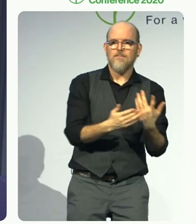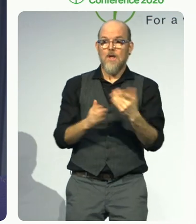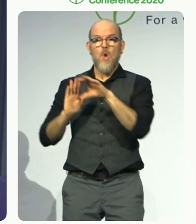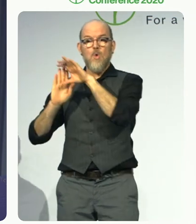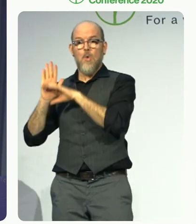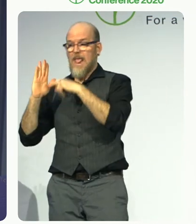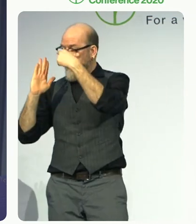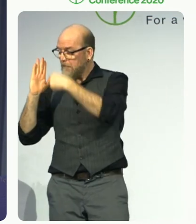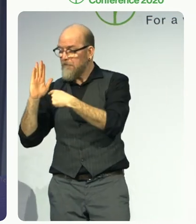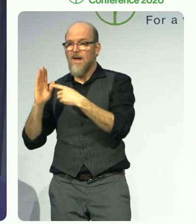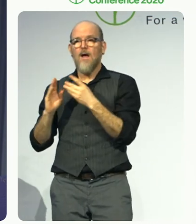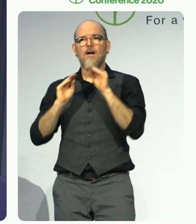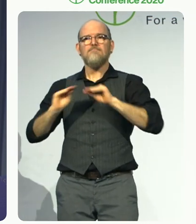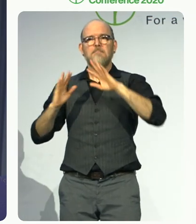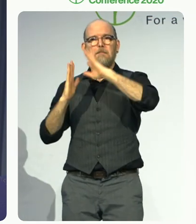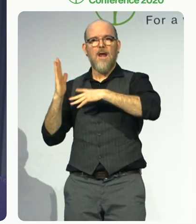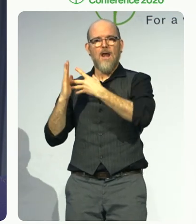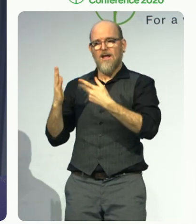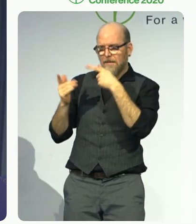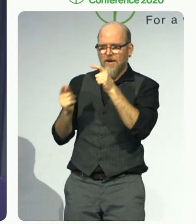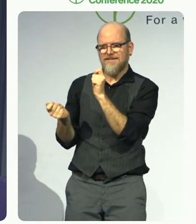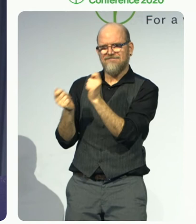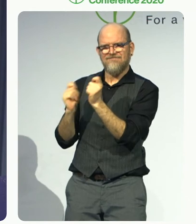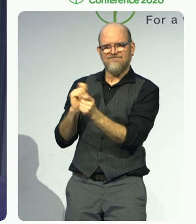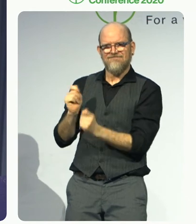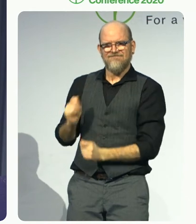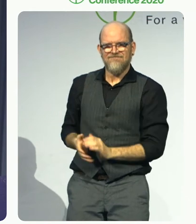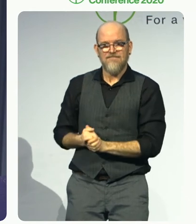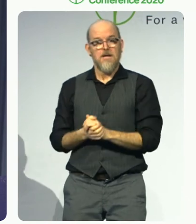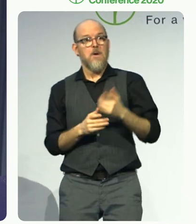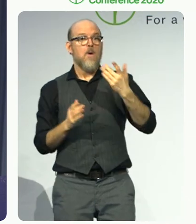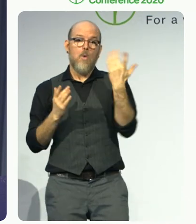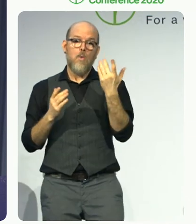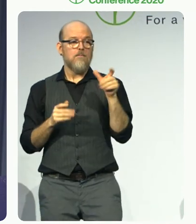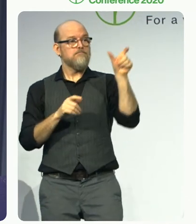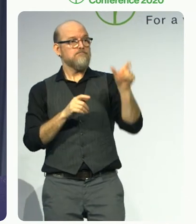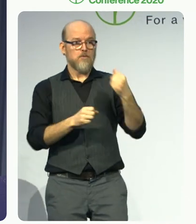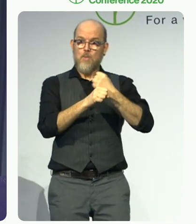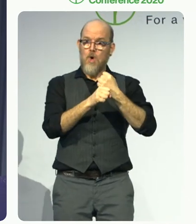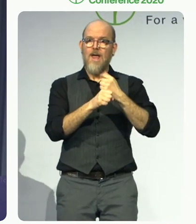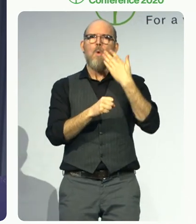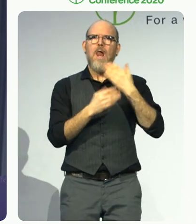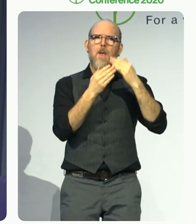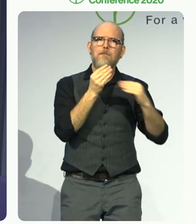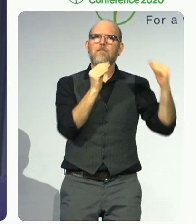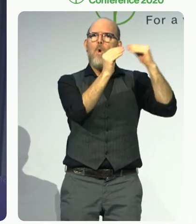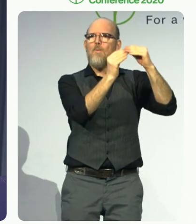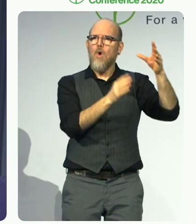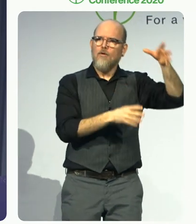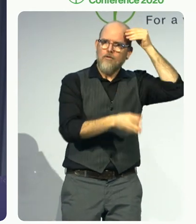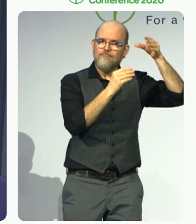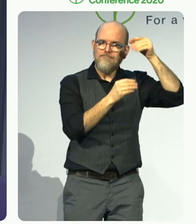ensuring the best possible inclusion of children with special needs or disabilities in mainstream education,